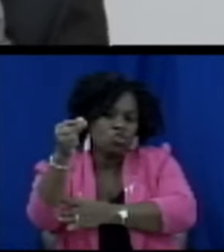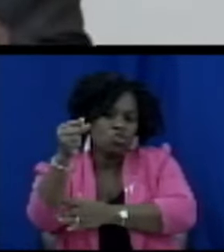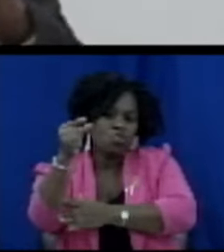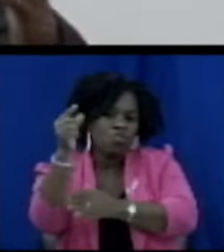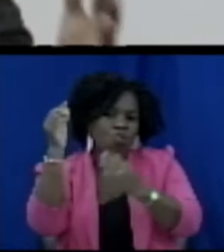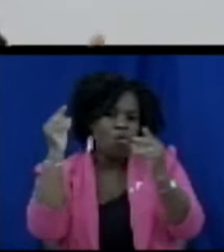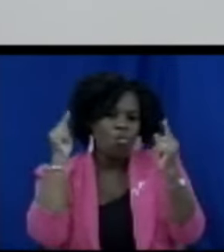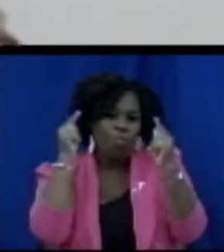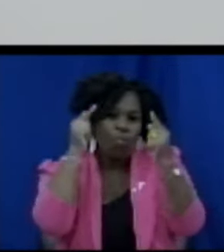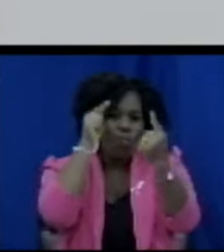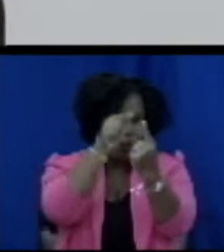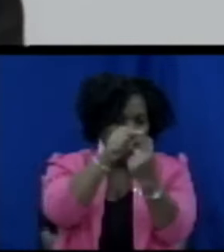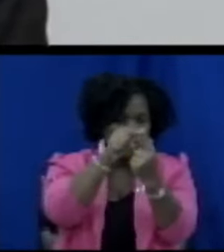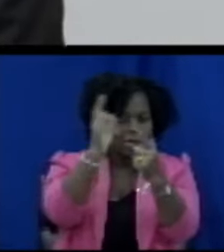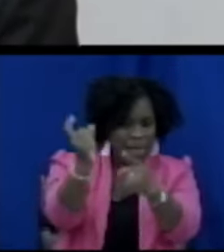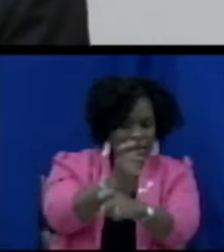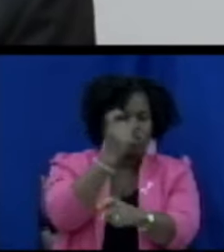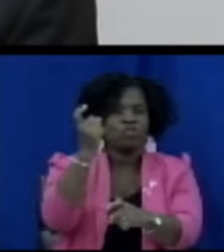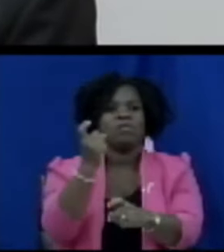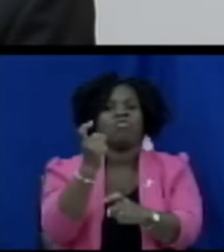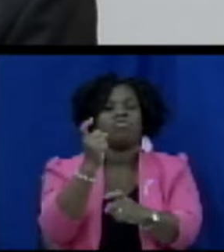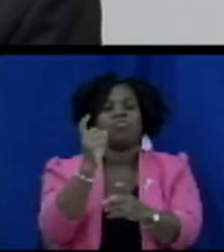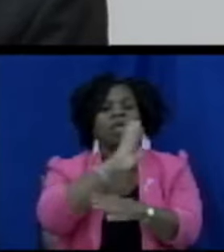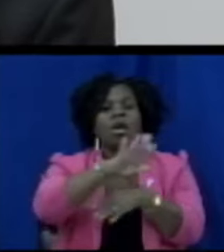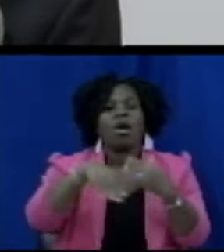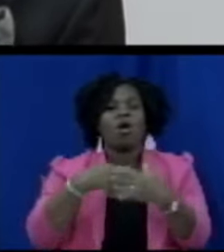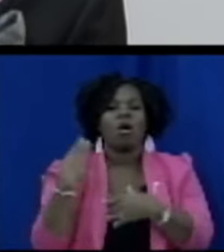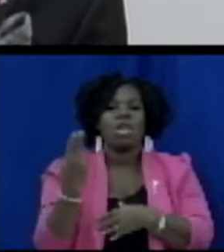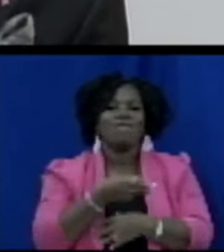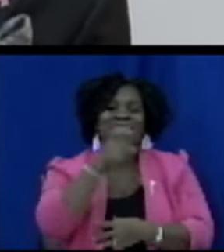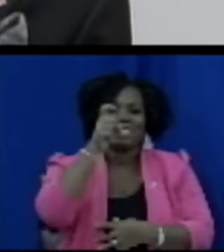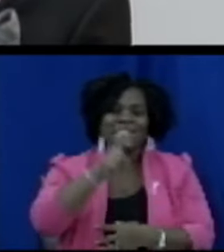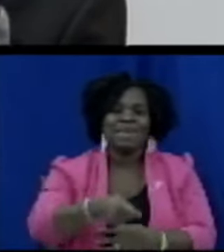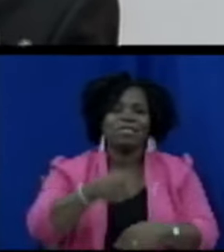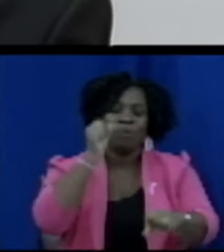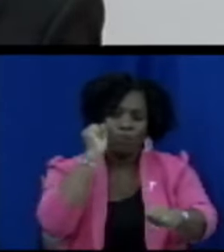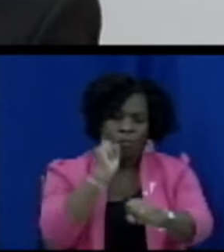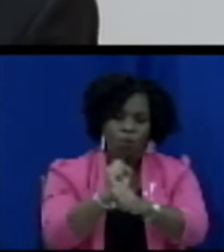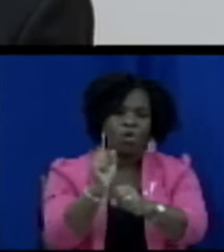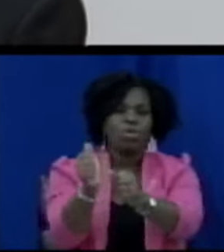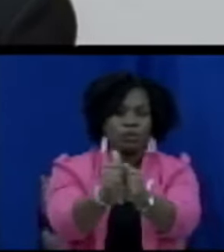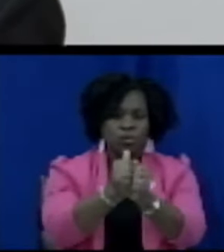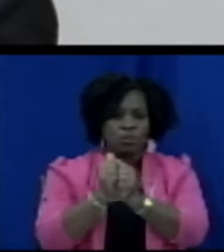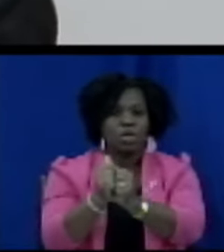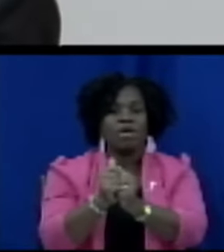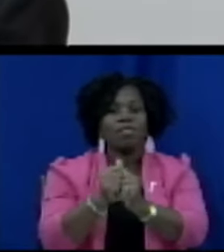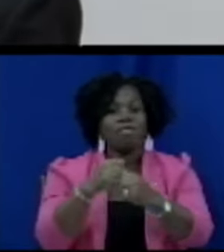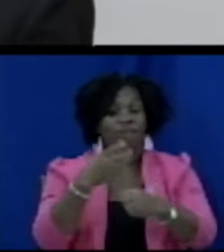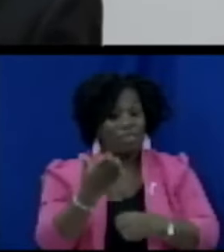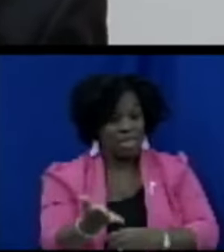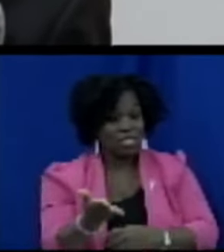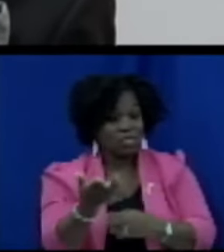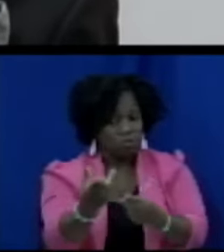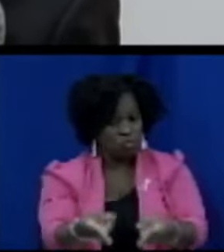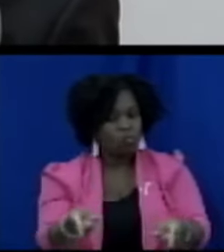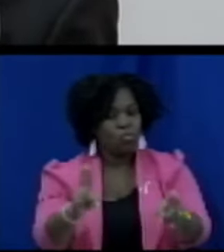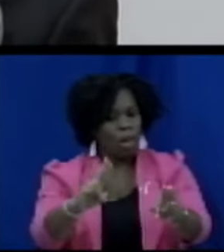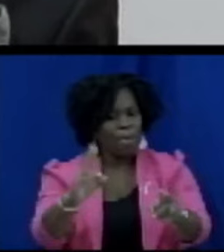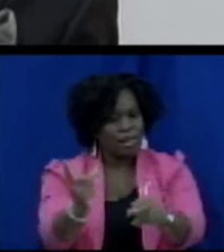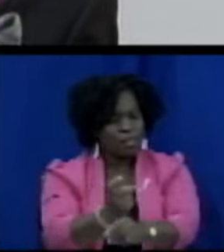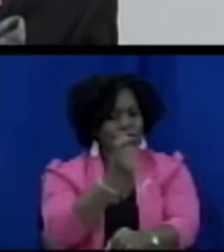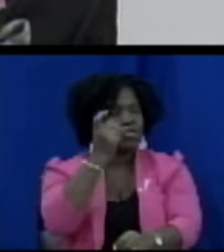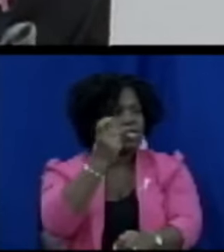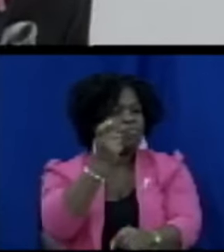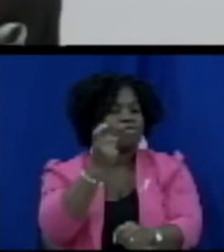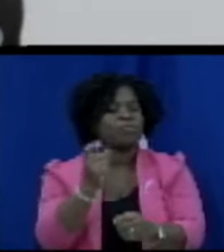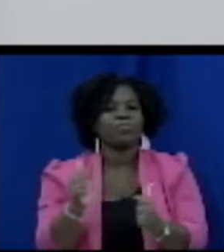all of us have to work with each other for this to be achieved with